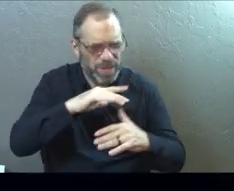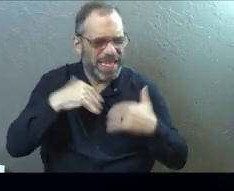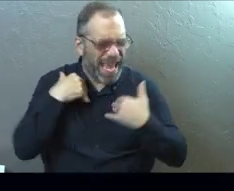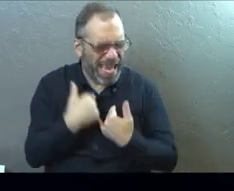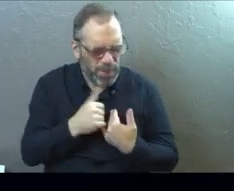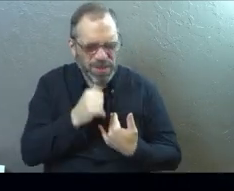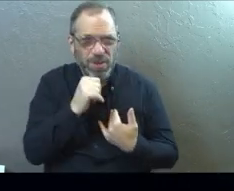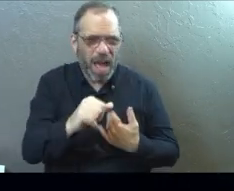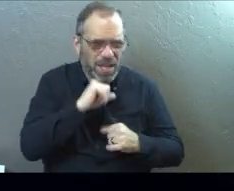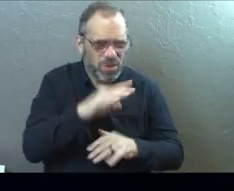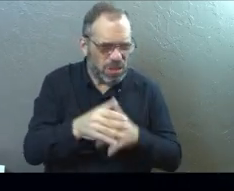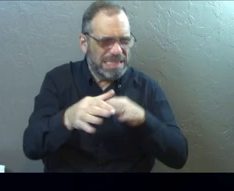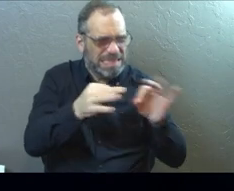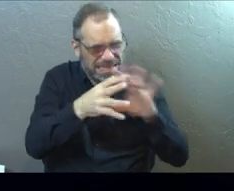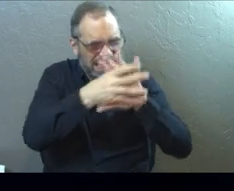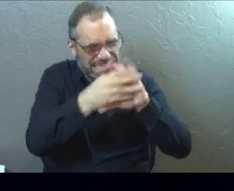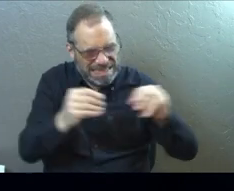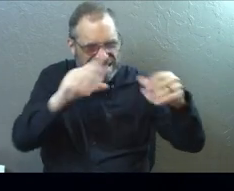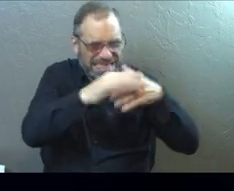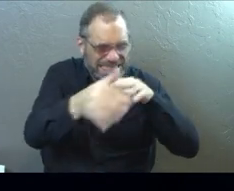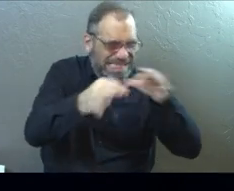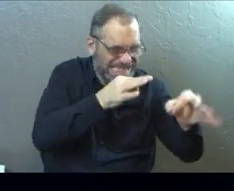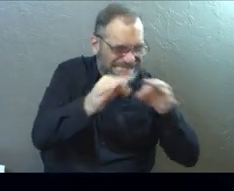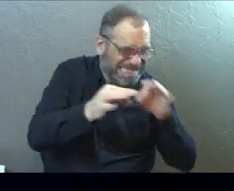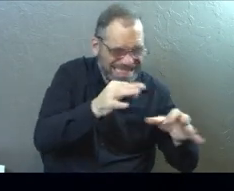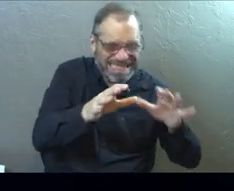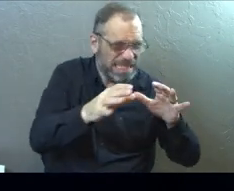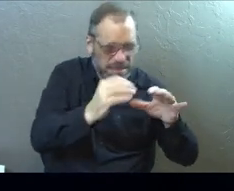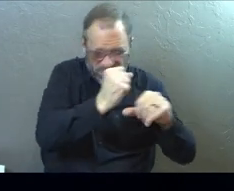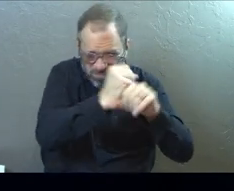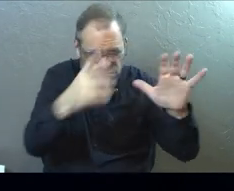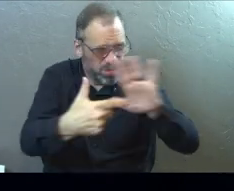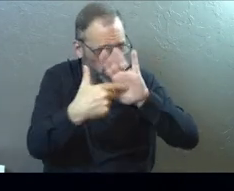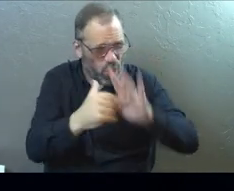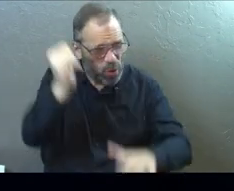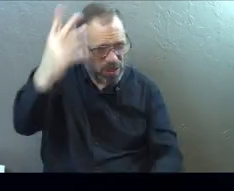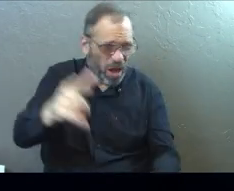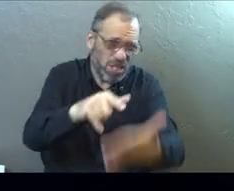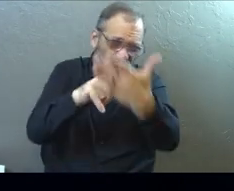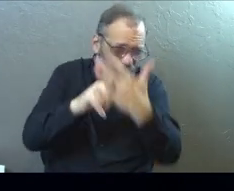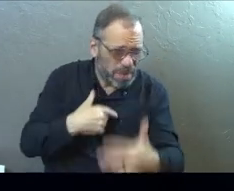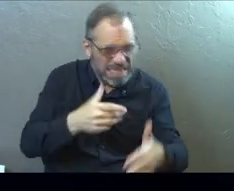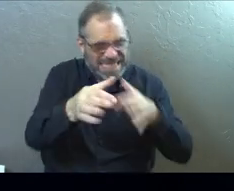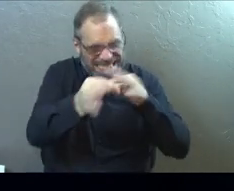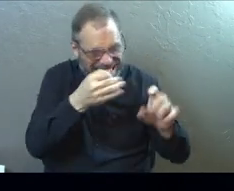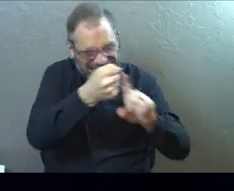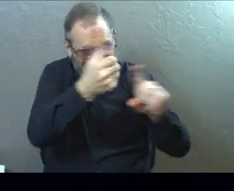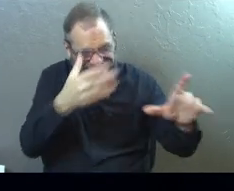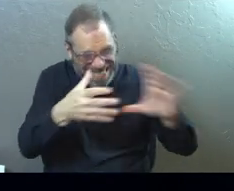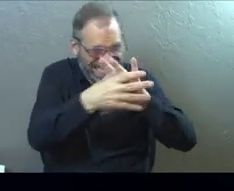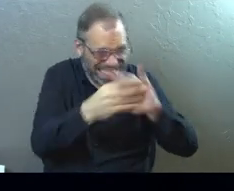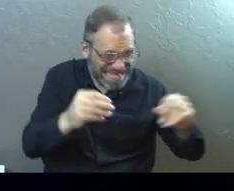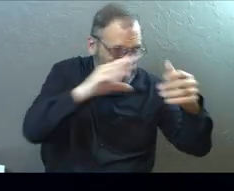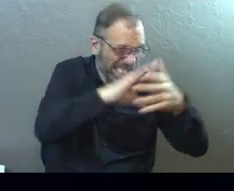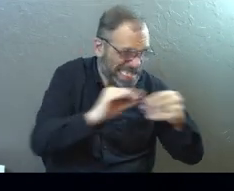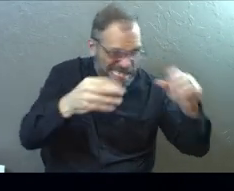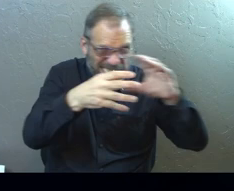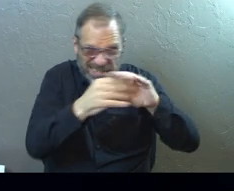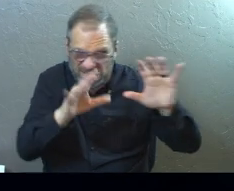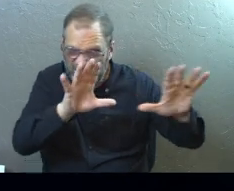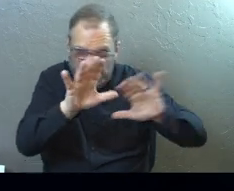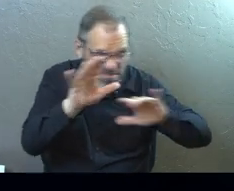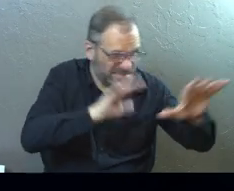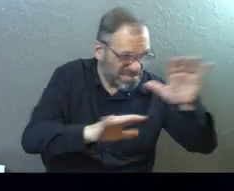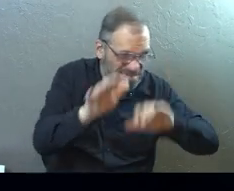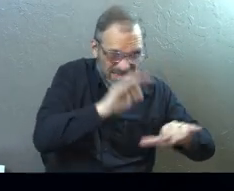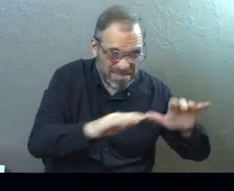they're unclean when they're not. Like he explains the whole thing to them. He's like, let me reveal to you what God has revealed to me. And so he walks through the whole story with